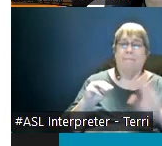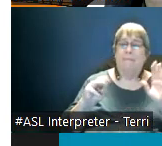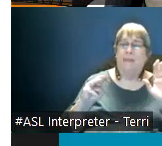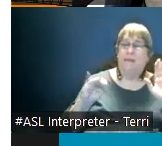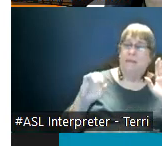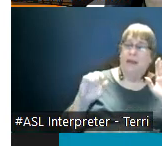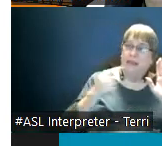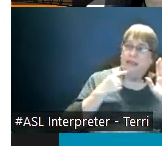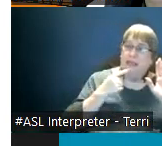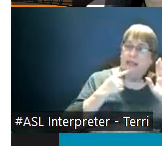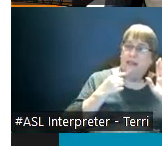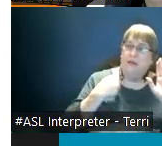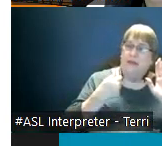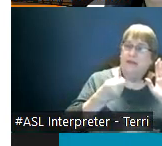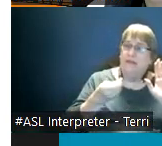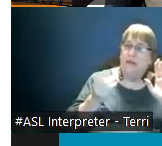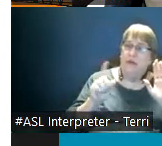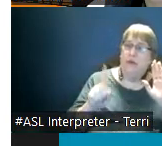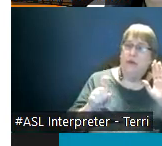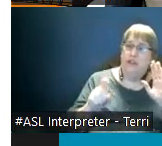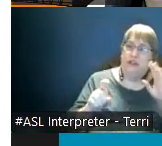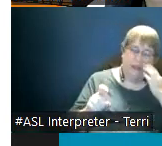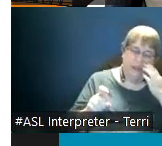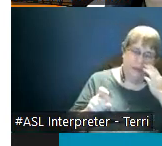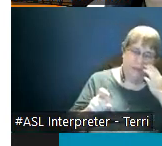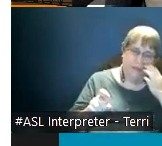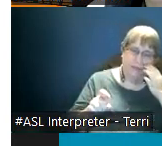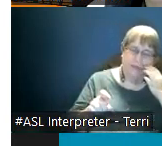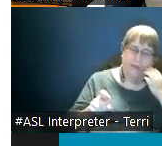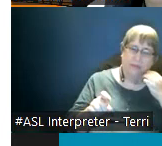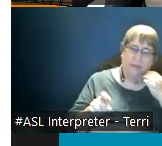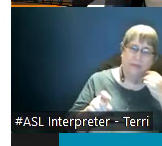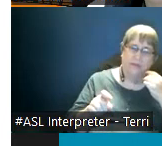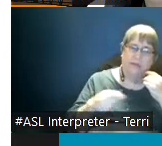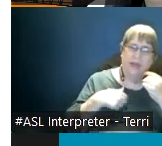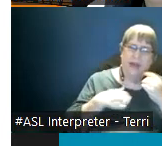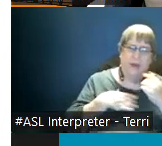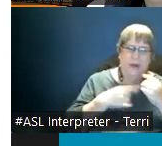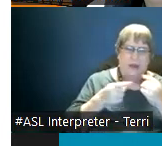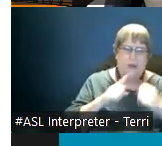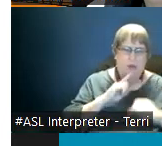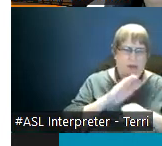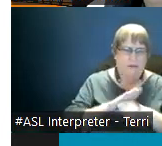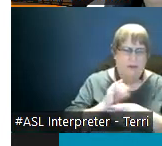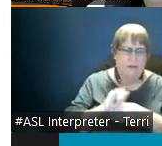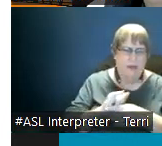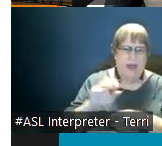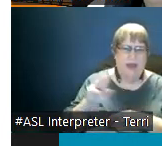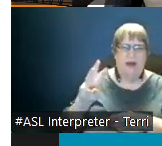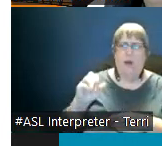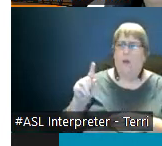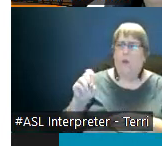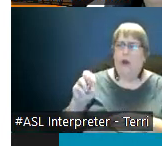just a couple of questions have come up um and i i want i'd like you to confirm this walter asks asked um